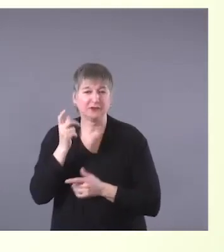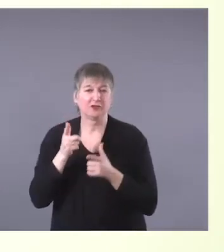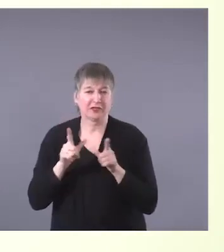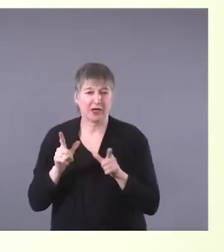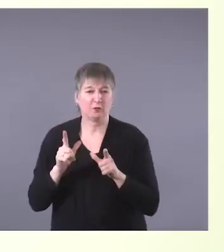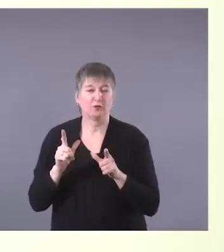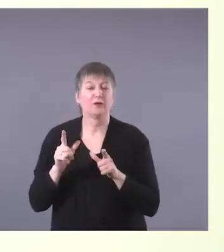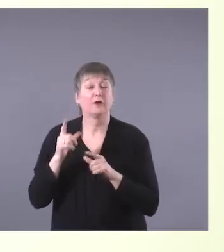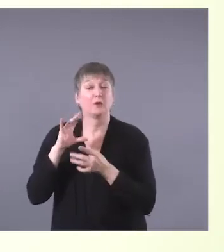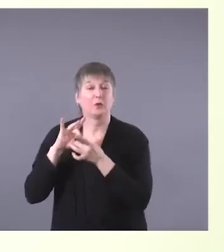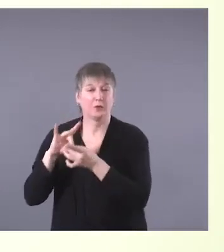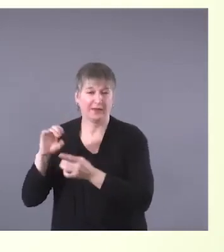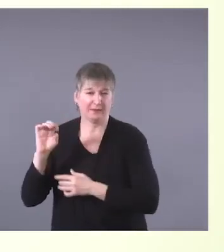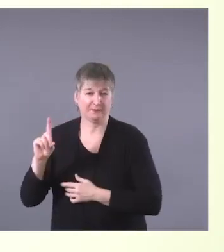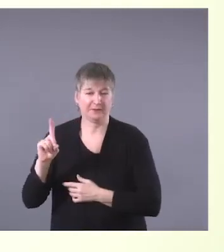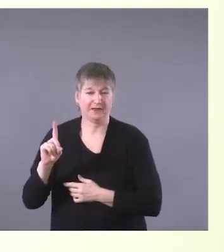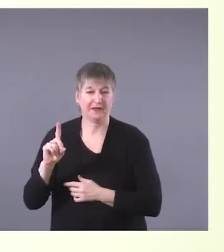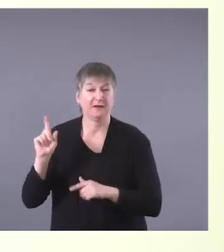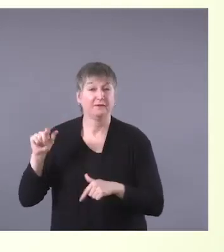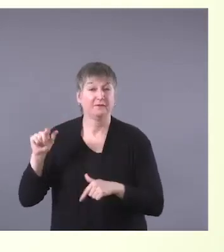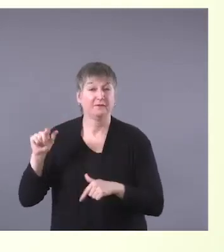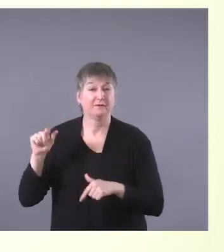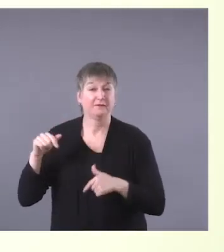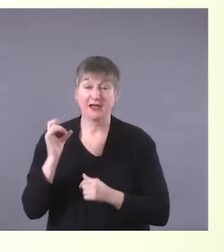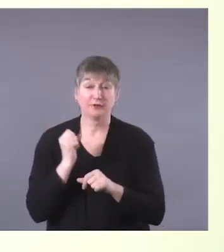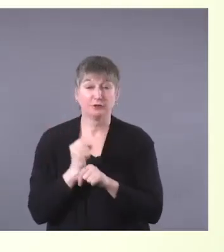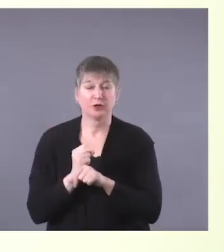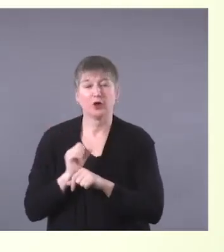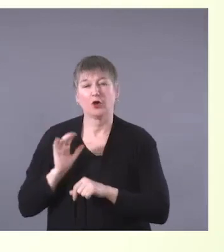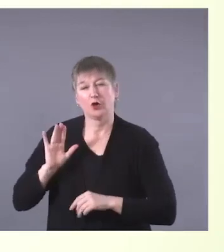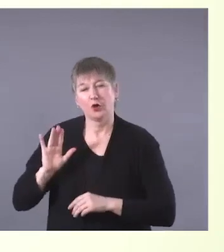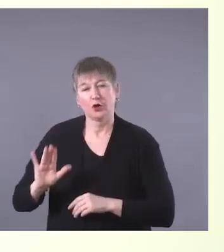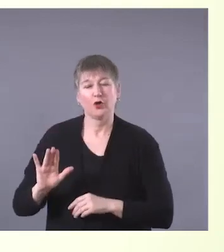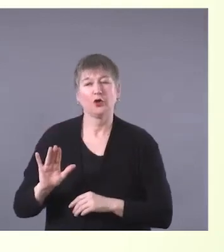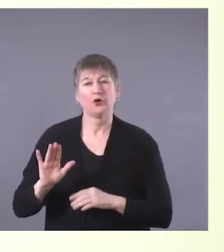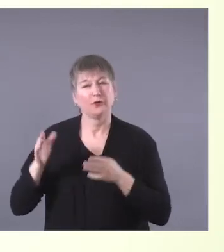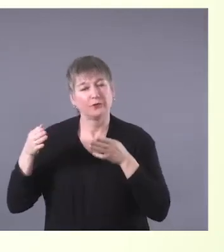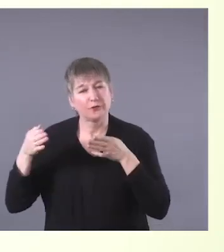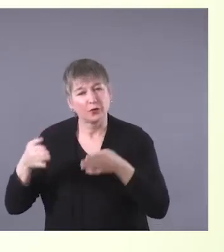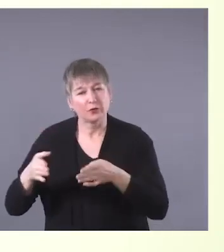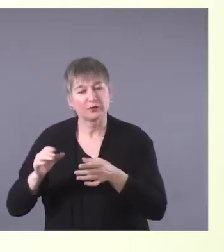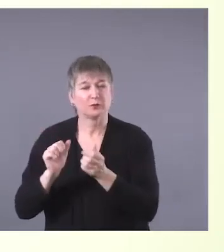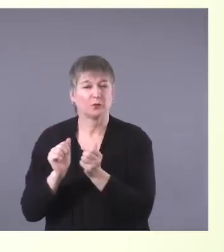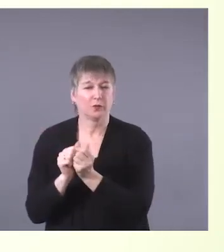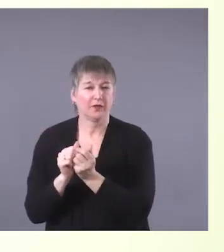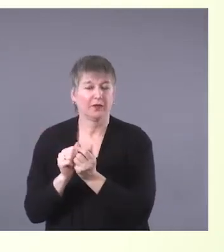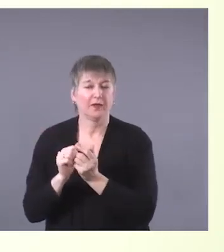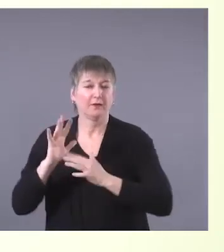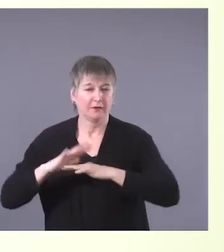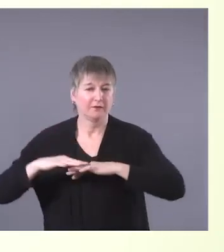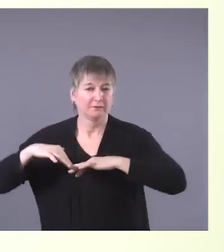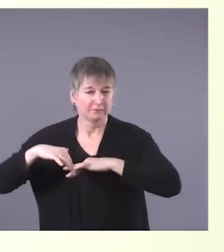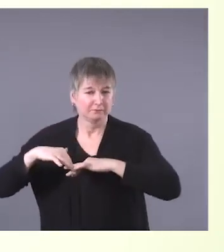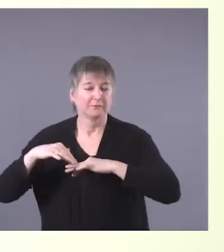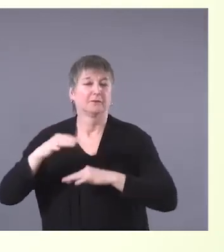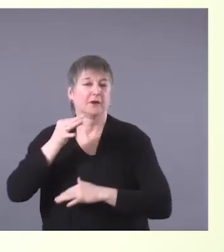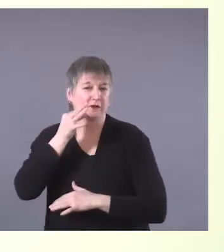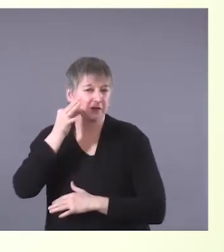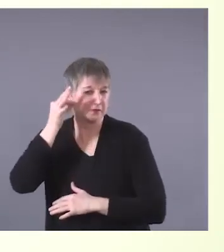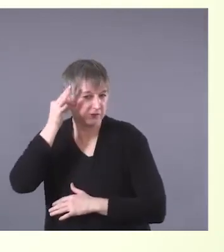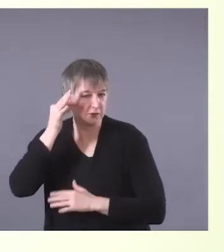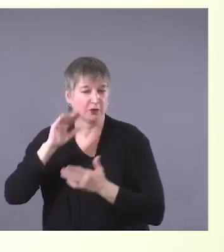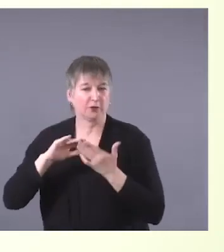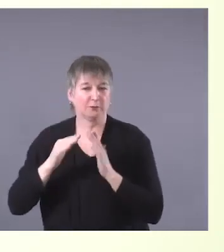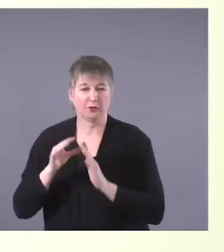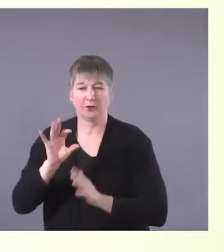For the past eight years, Megan has passed her practice with the First Nations communities. Much of her work